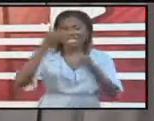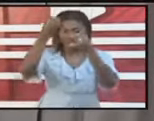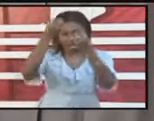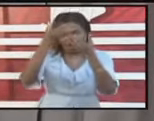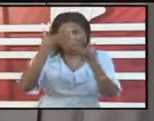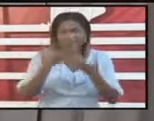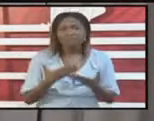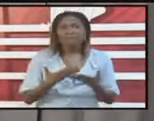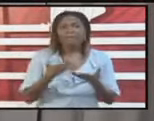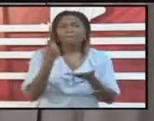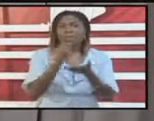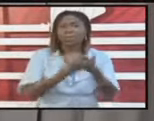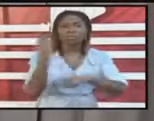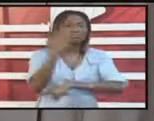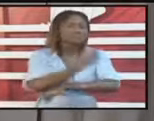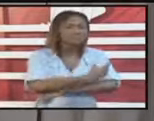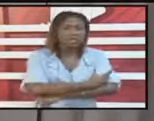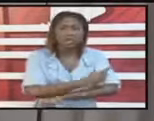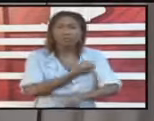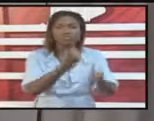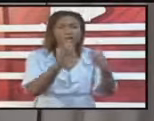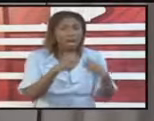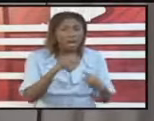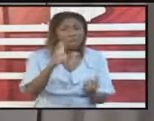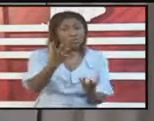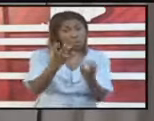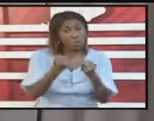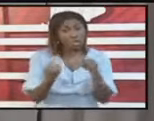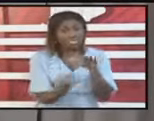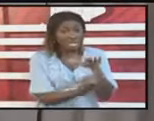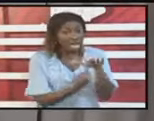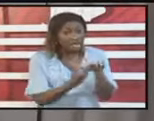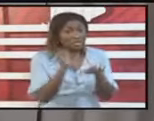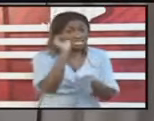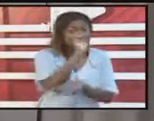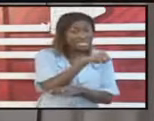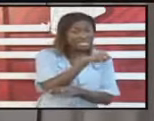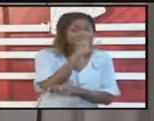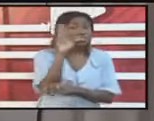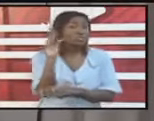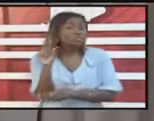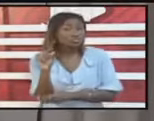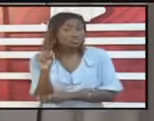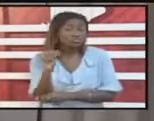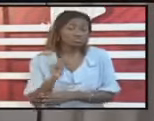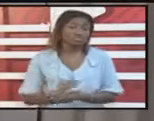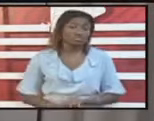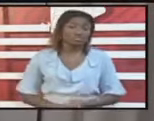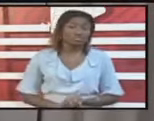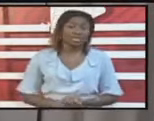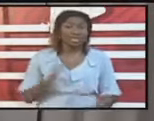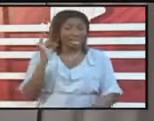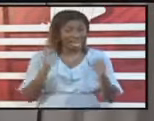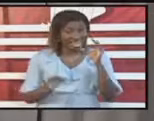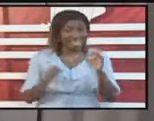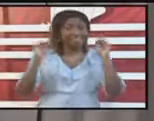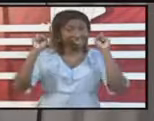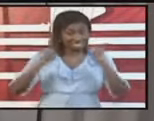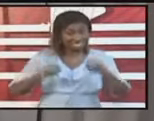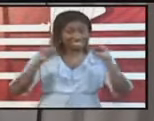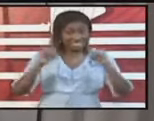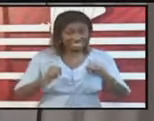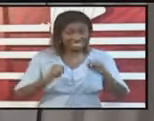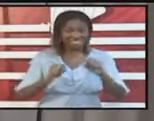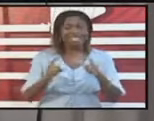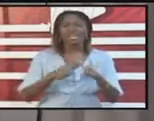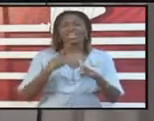prepared to enter state supervised quarantine at one of the hotels that has been approved by the Ministry of Health. And if you are, that then allows